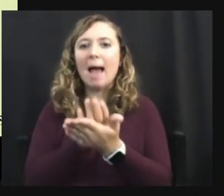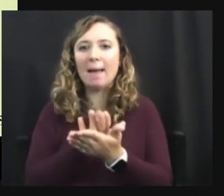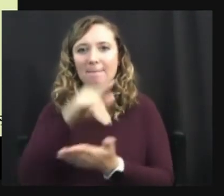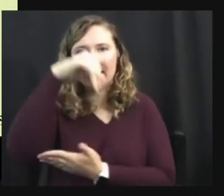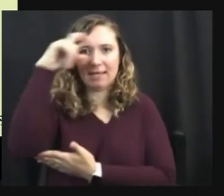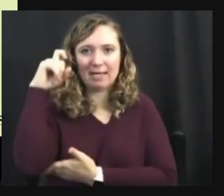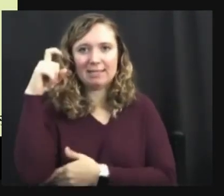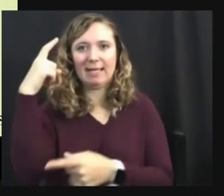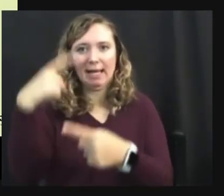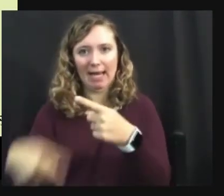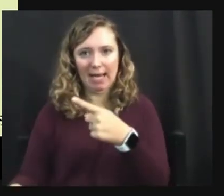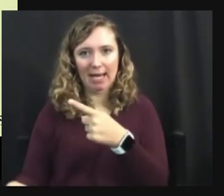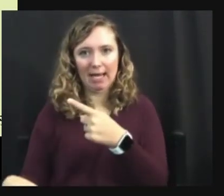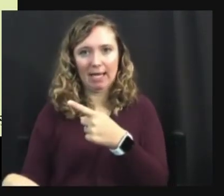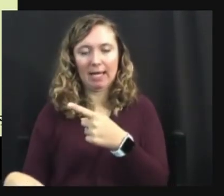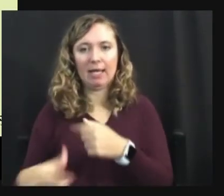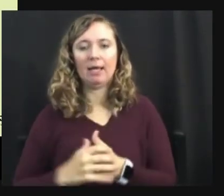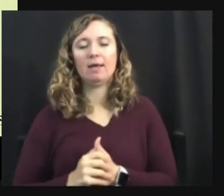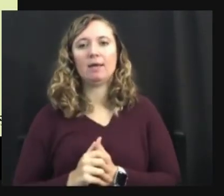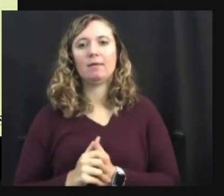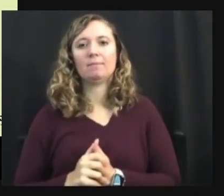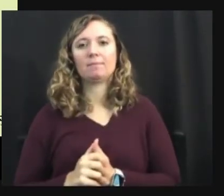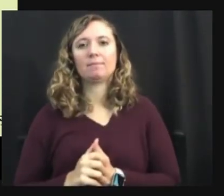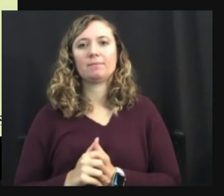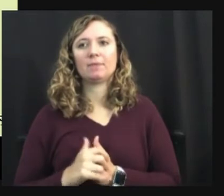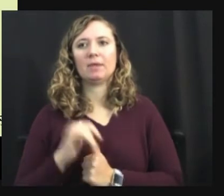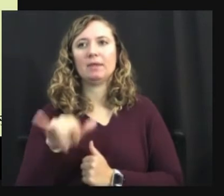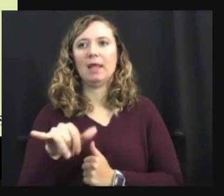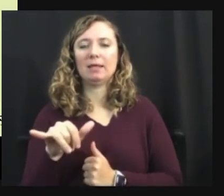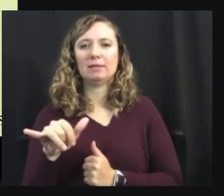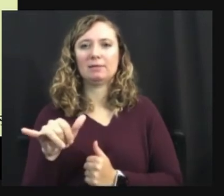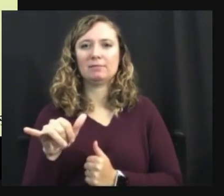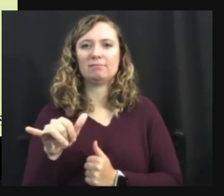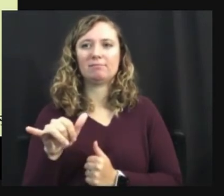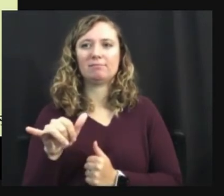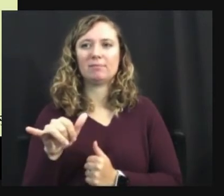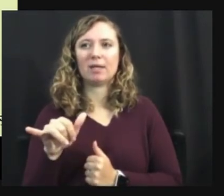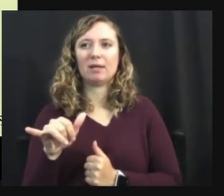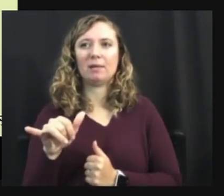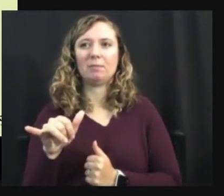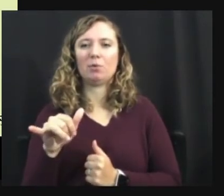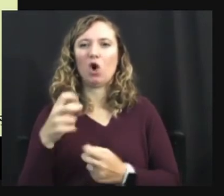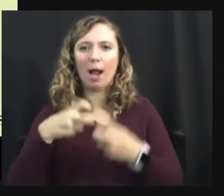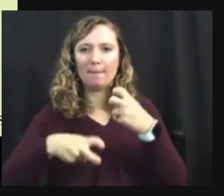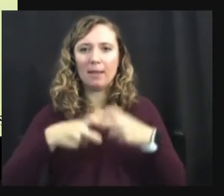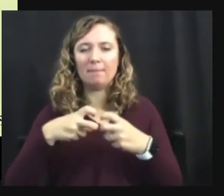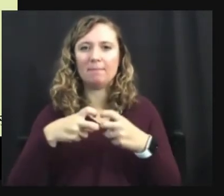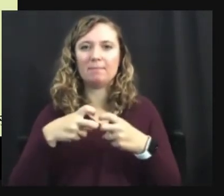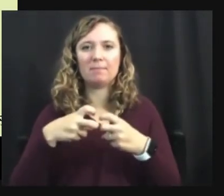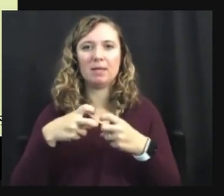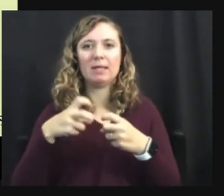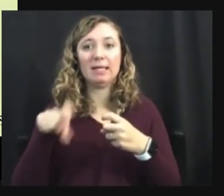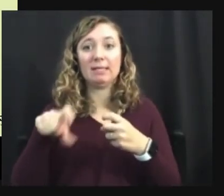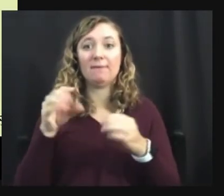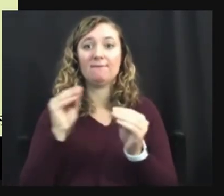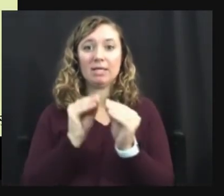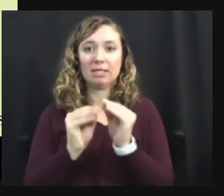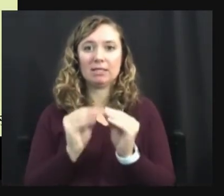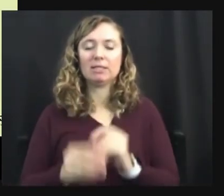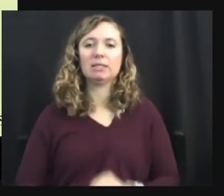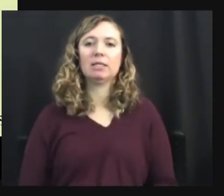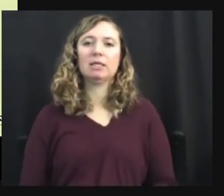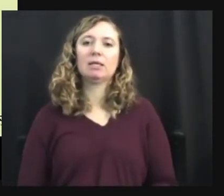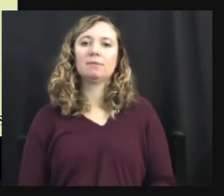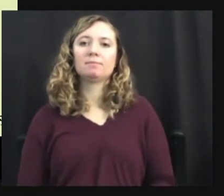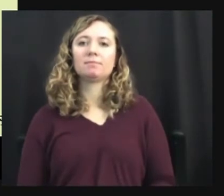sort of, um, somehow flaw in the person. So there's a value judgment that gets built in to the medical model of